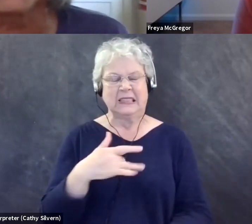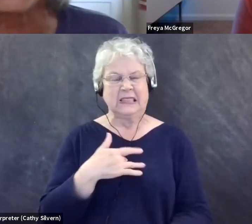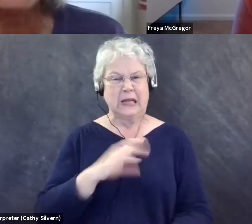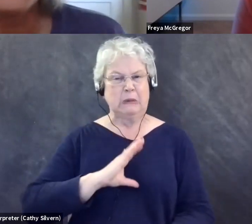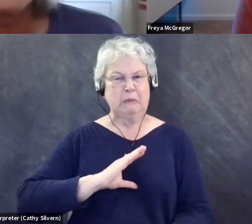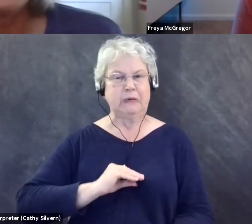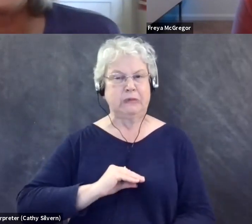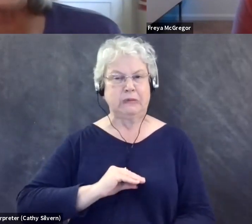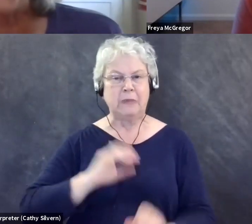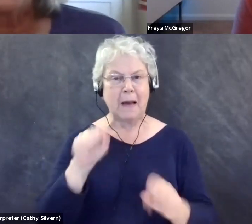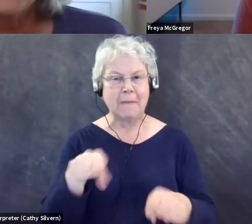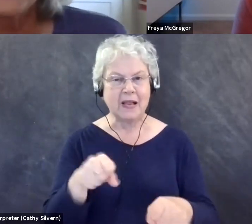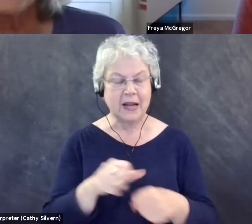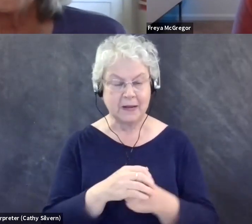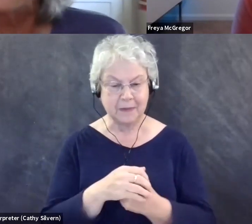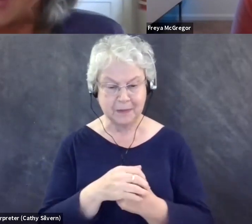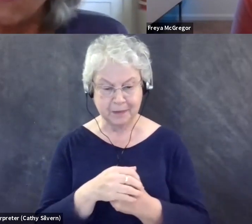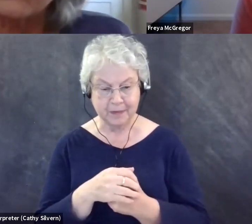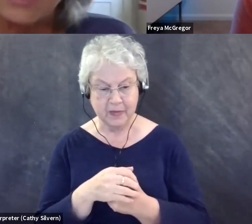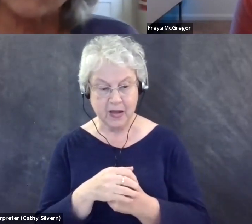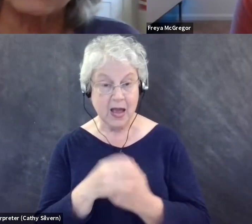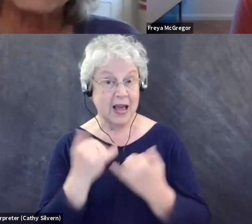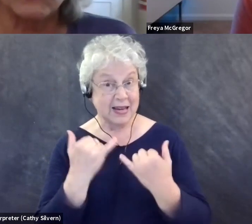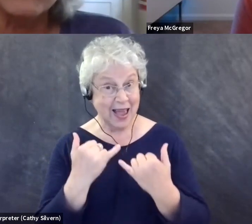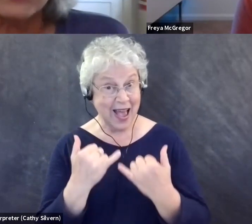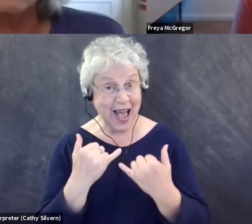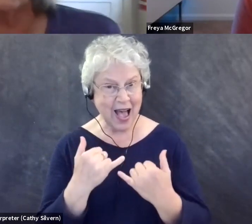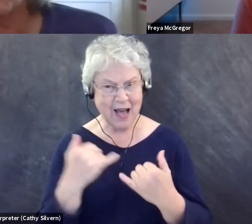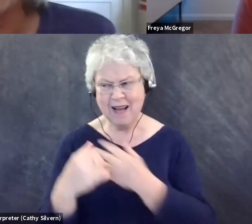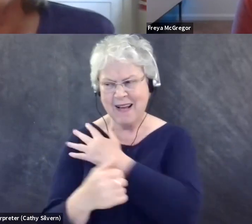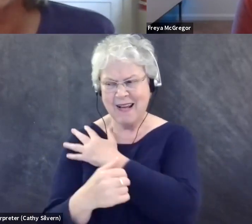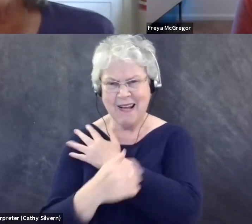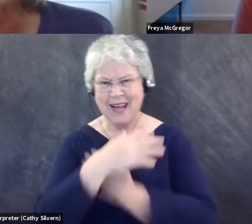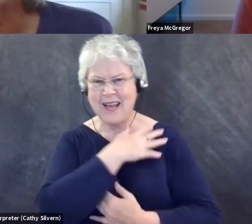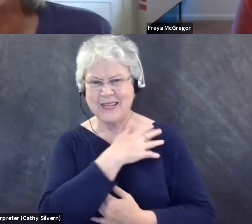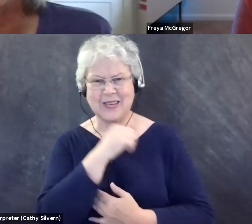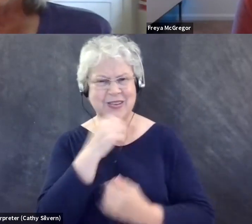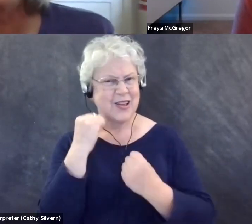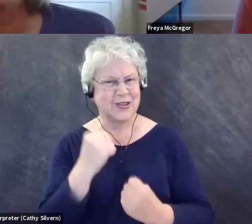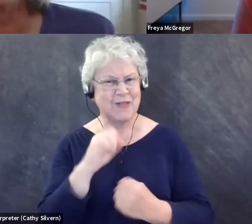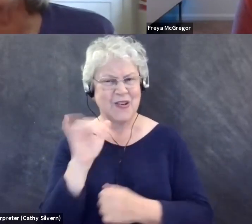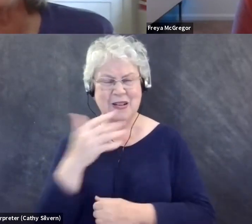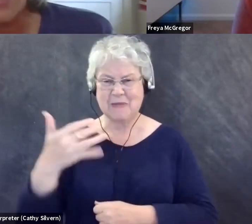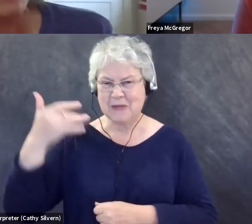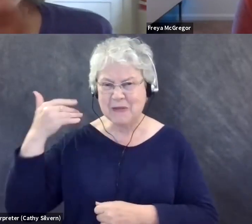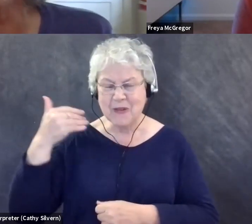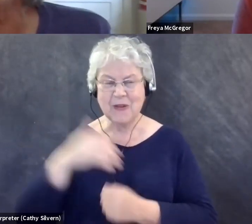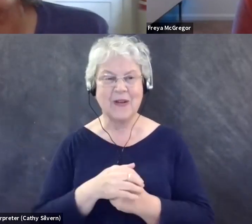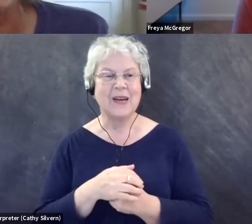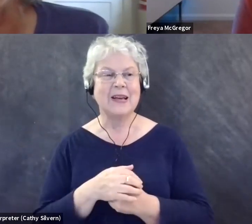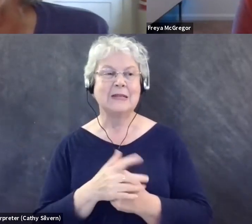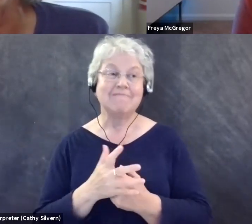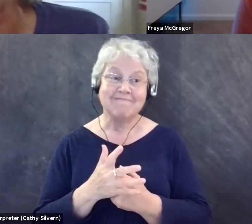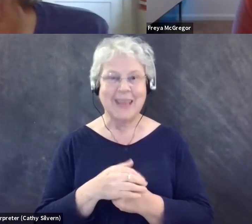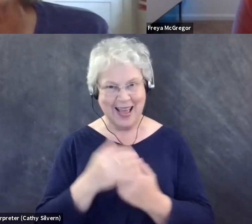on my ability. And so, but now, now that my shoulders aren't quite what they used to be, now I'm